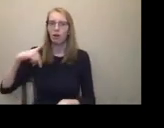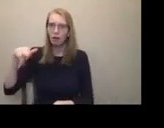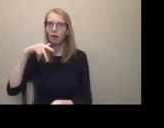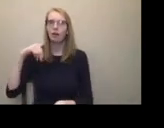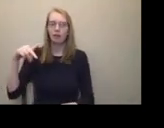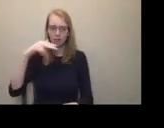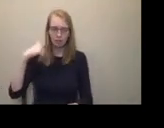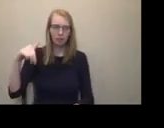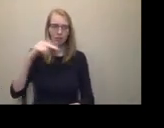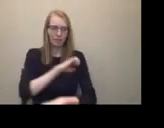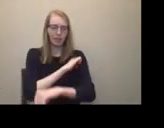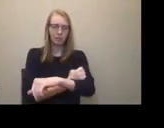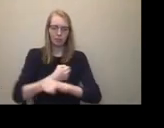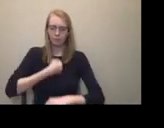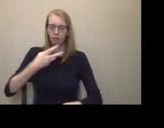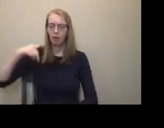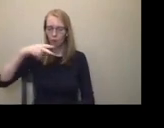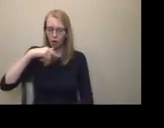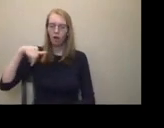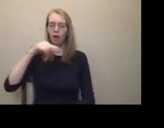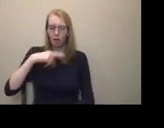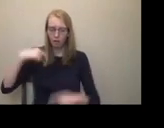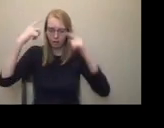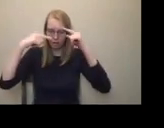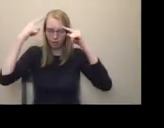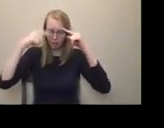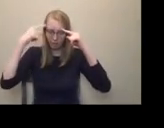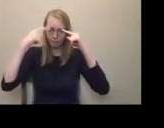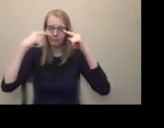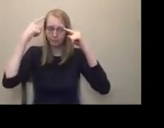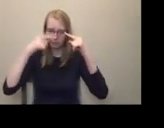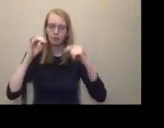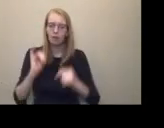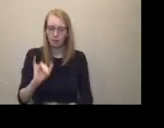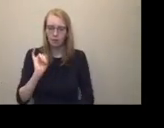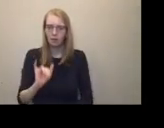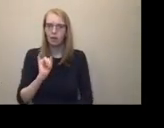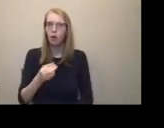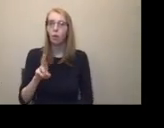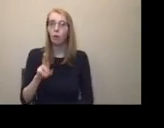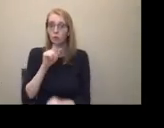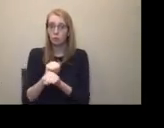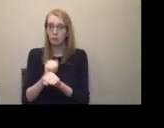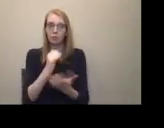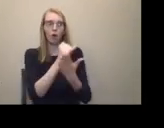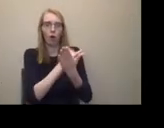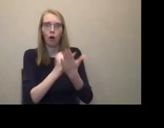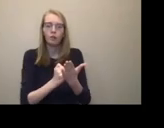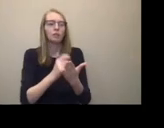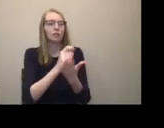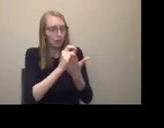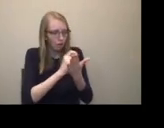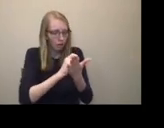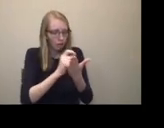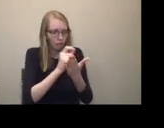order to have that energetic release and come back to what's going on versus like actual doodling, like maybe it's an artistic release I need. And so